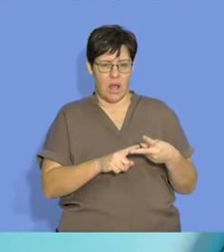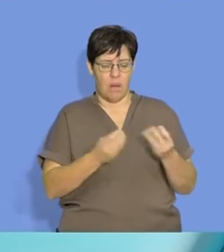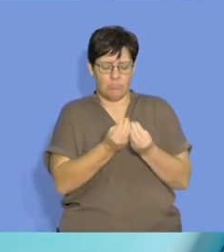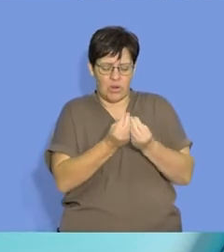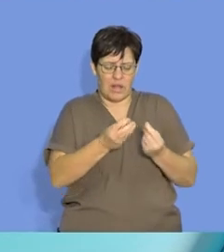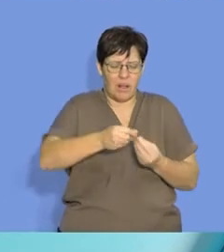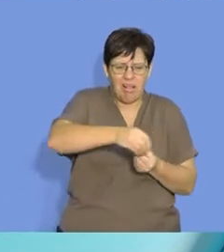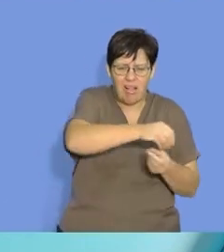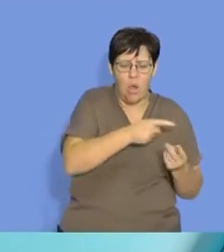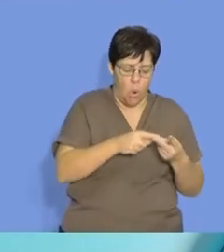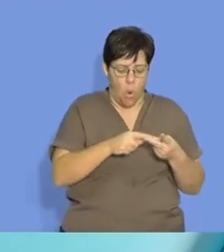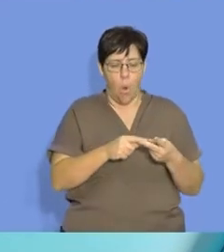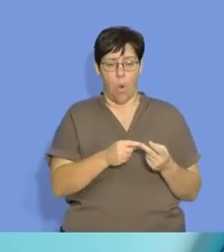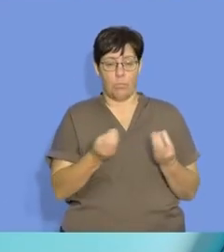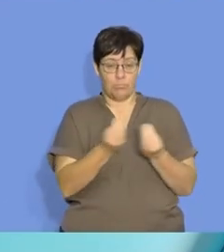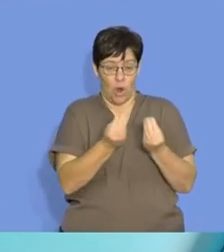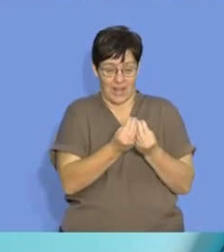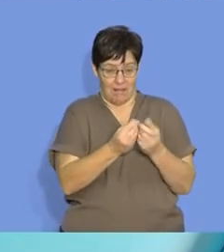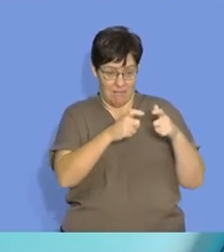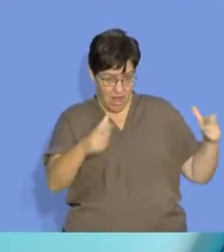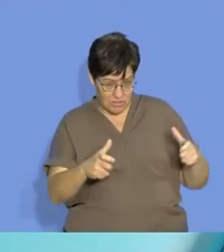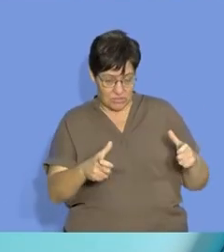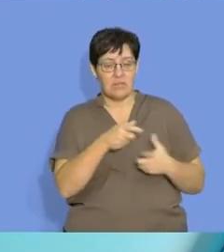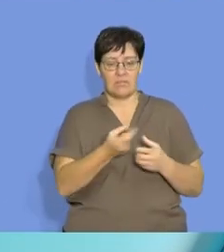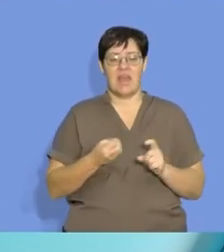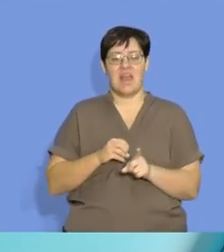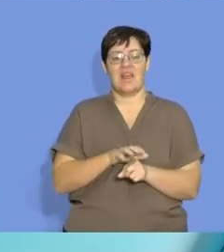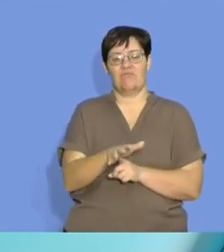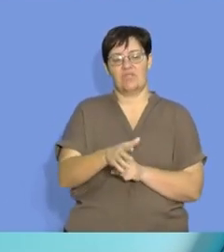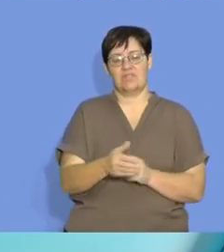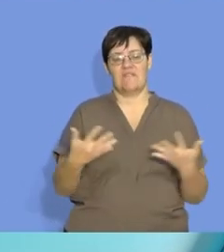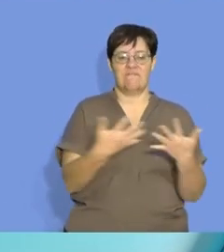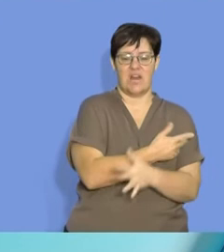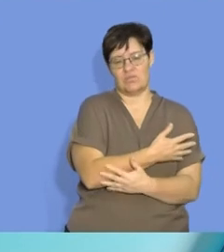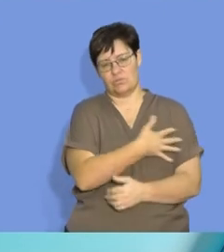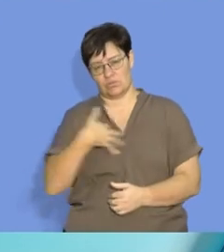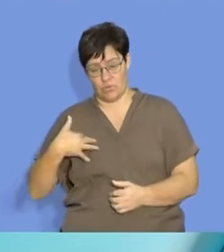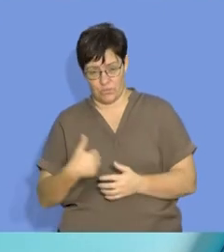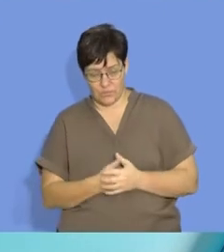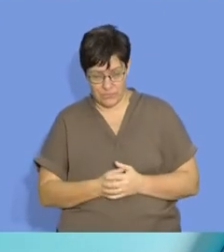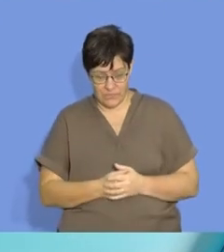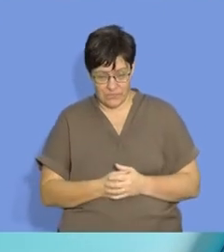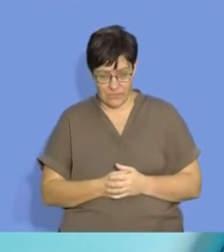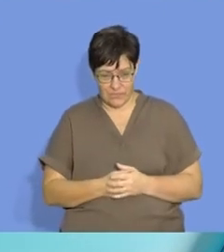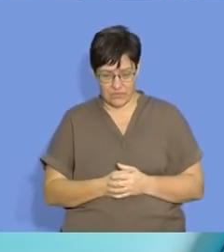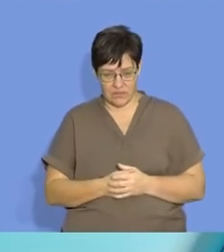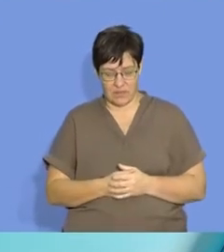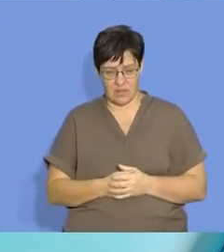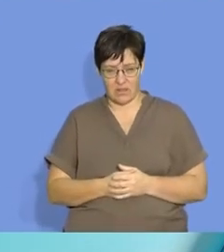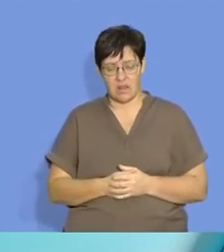if it's a small or a larger surface area, that's got an influence on the rate of the reaction.